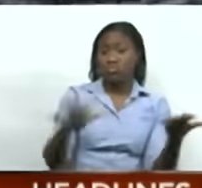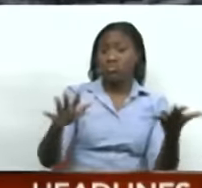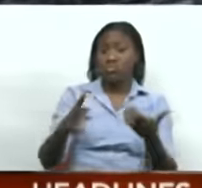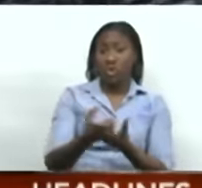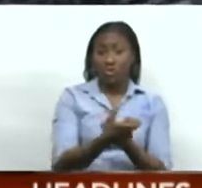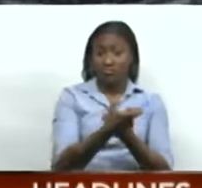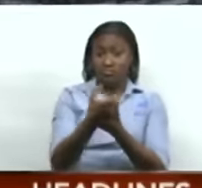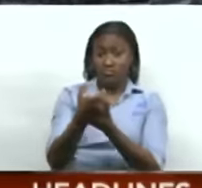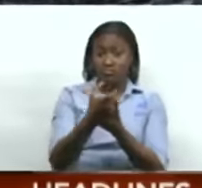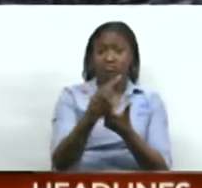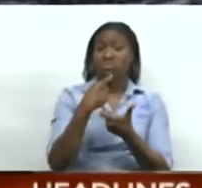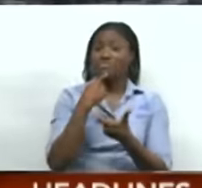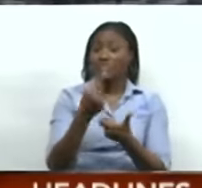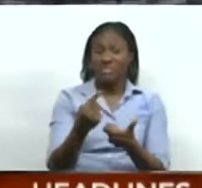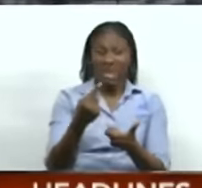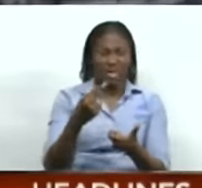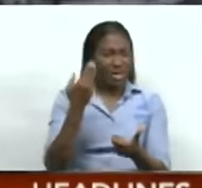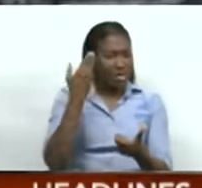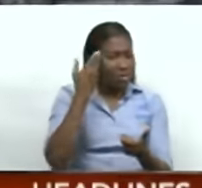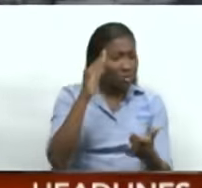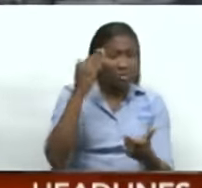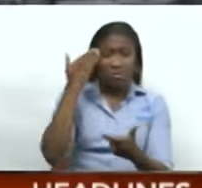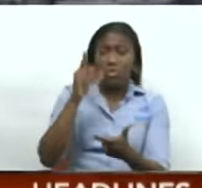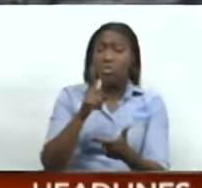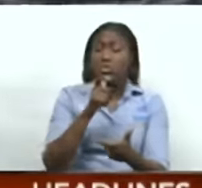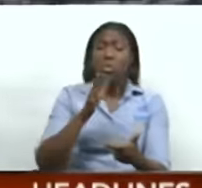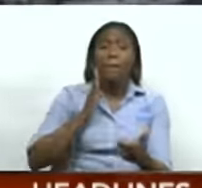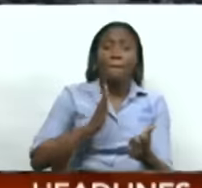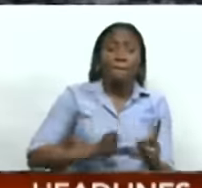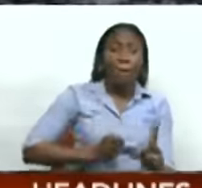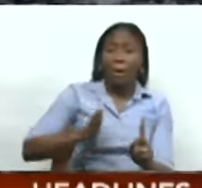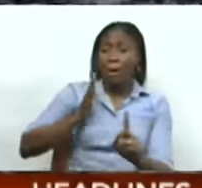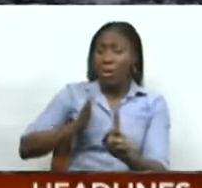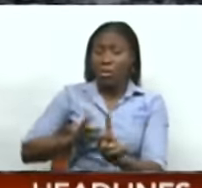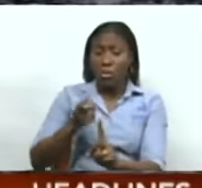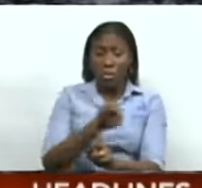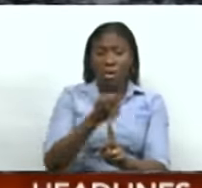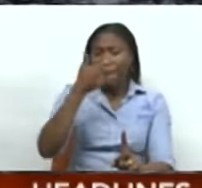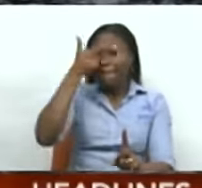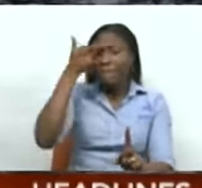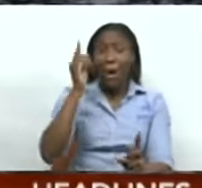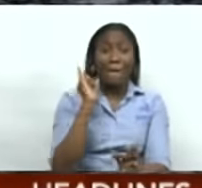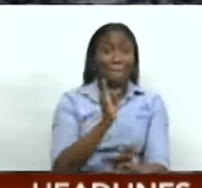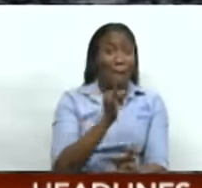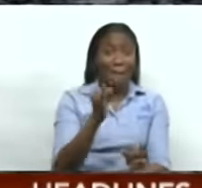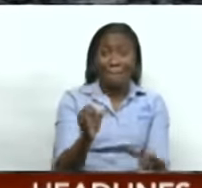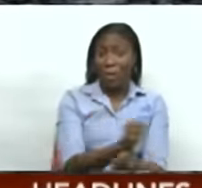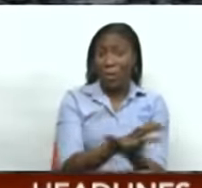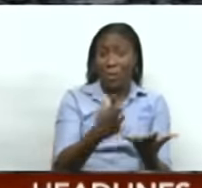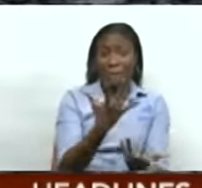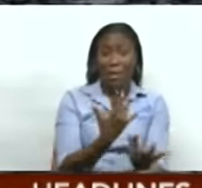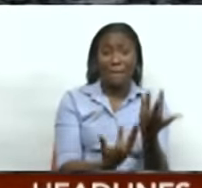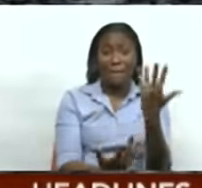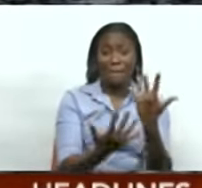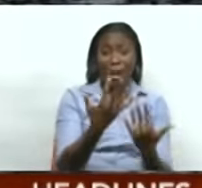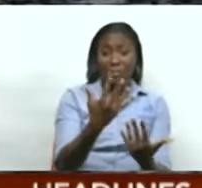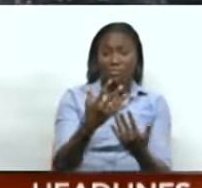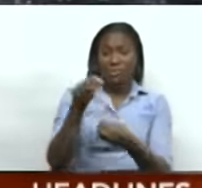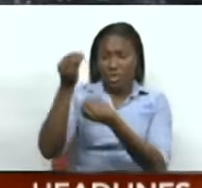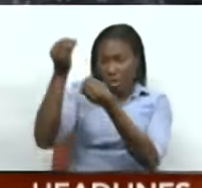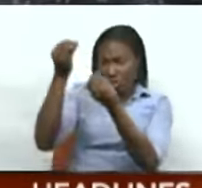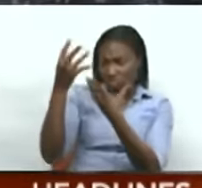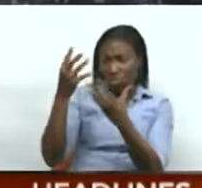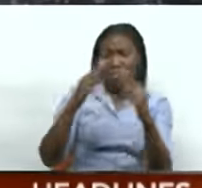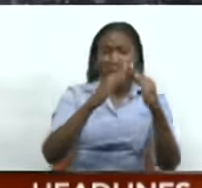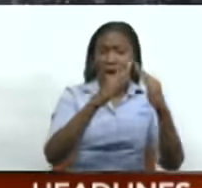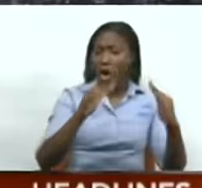say they could not officially confirm the identities of the bodies because they were badly burnt. Now, CNC3 News understands that the